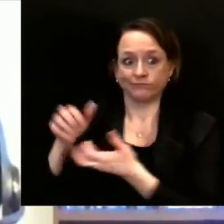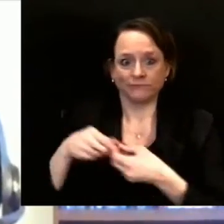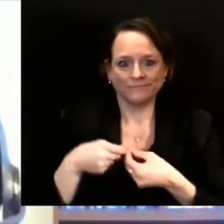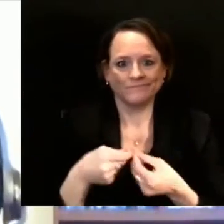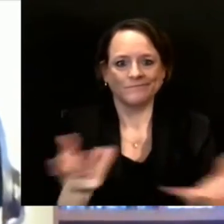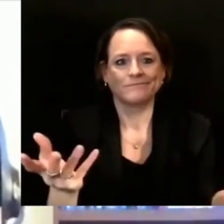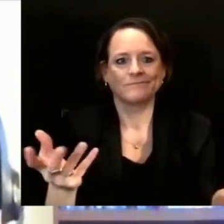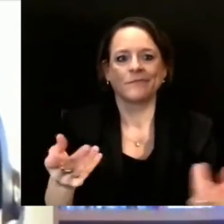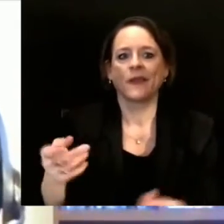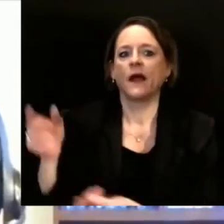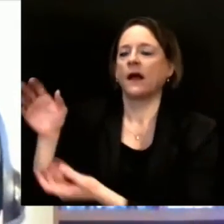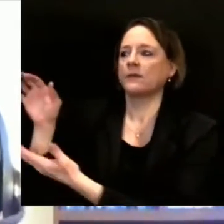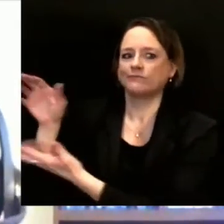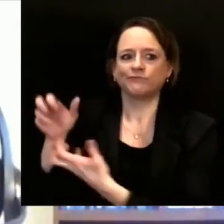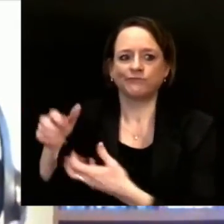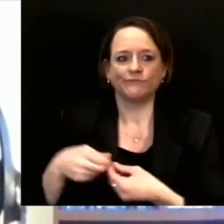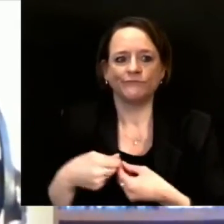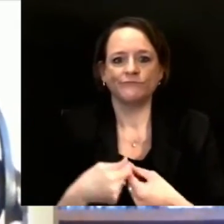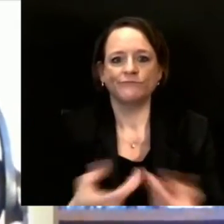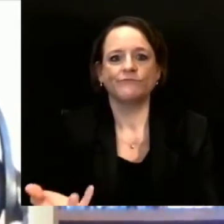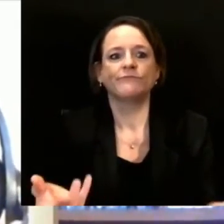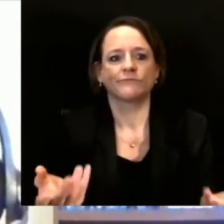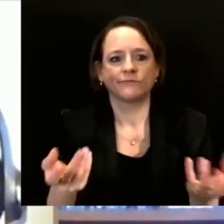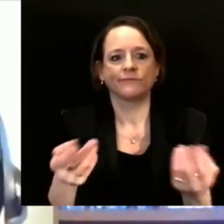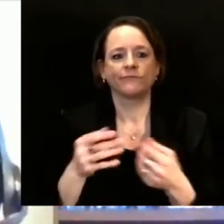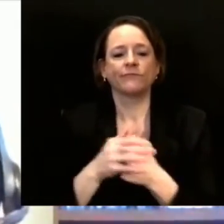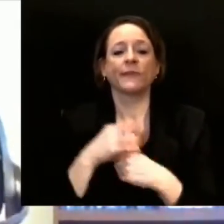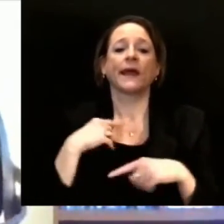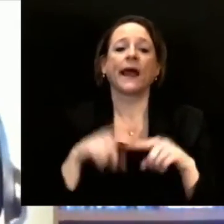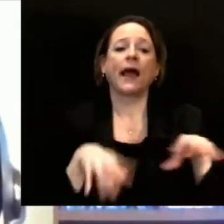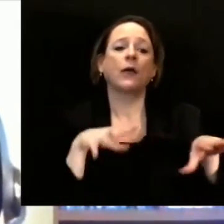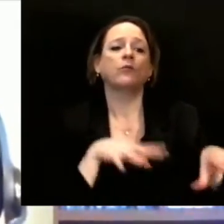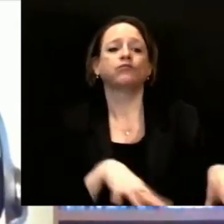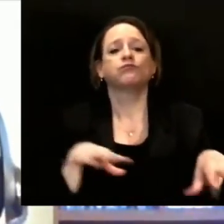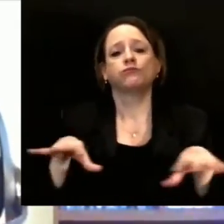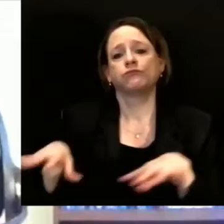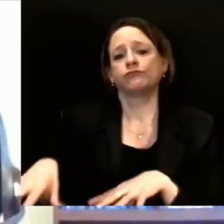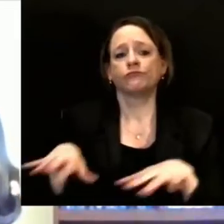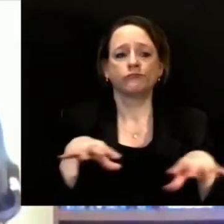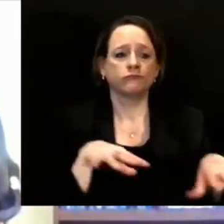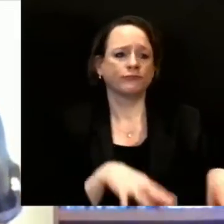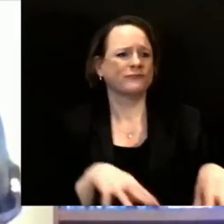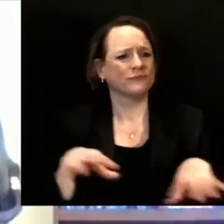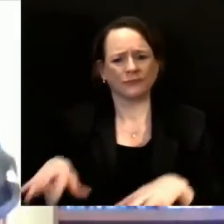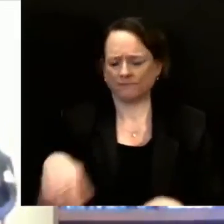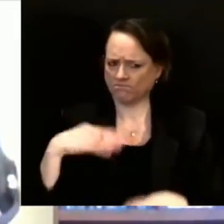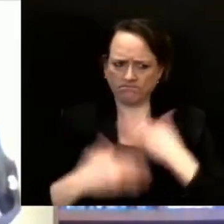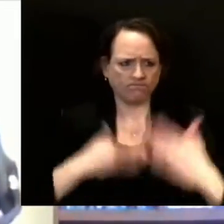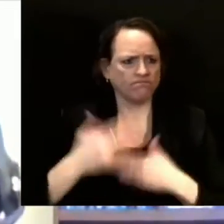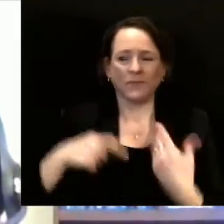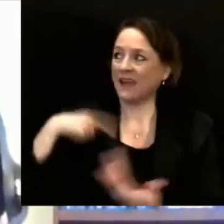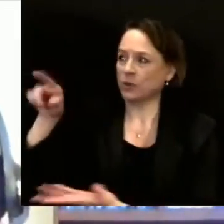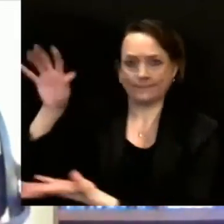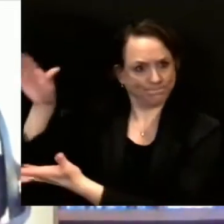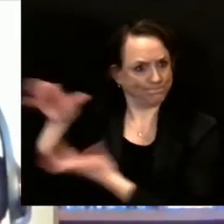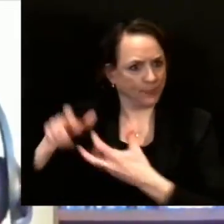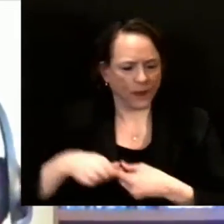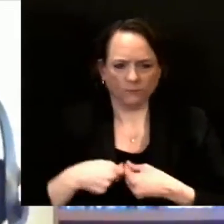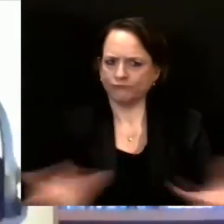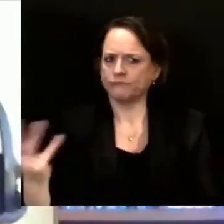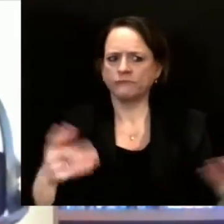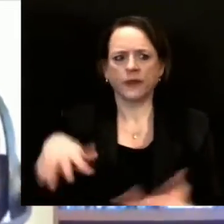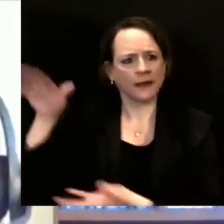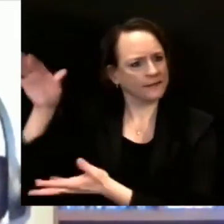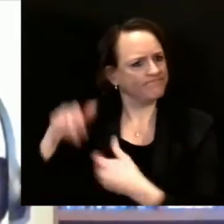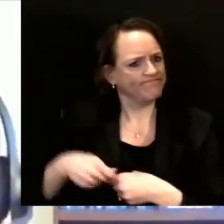the state will finish groups at different times. Some of our smaller counties were able to get through phase 1A